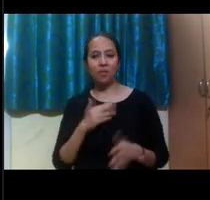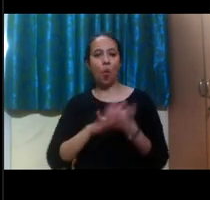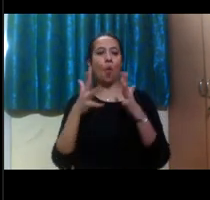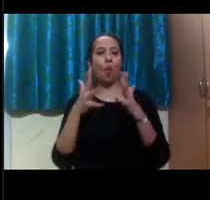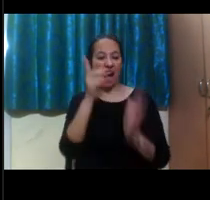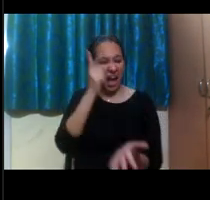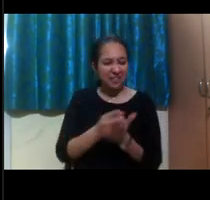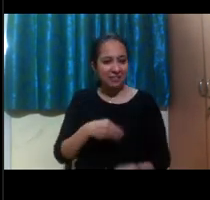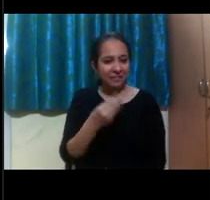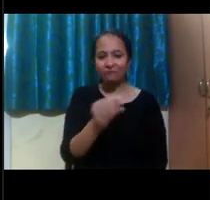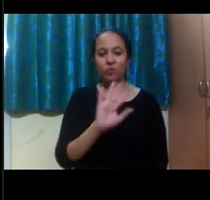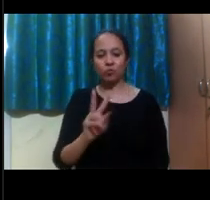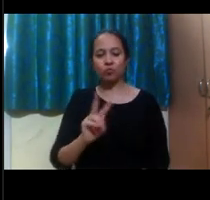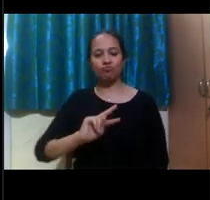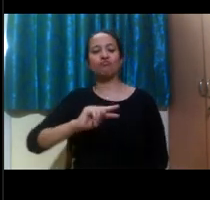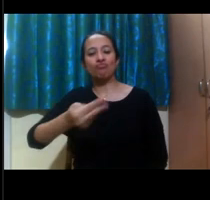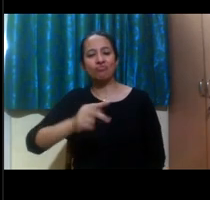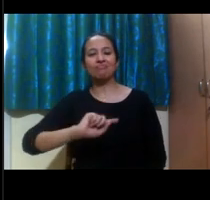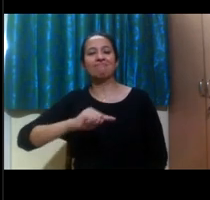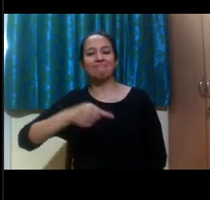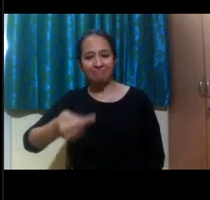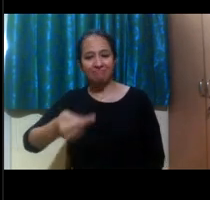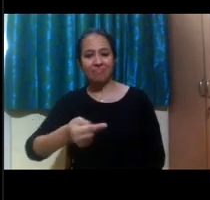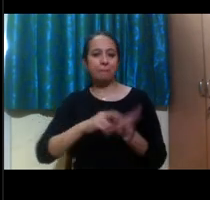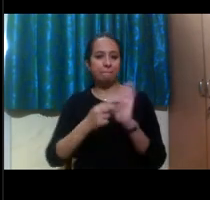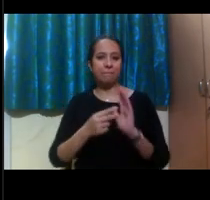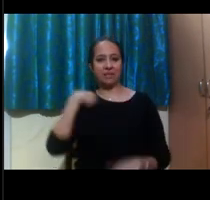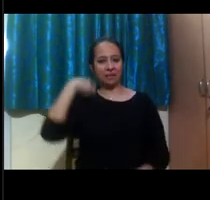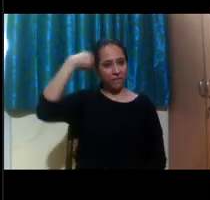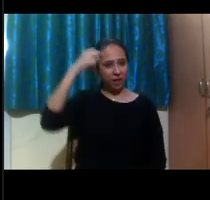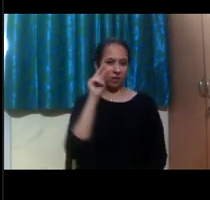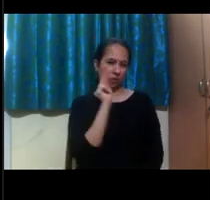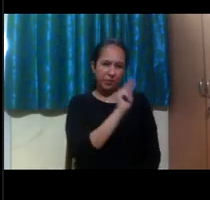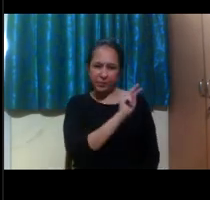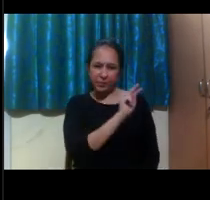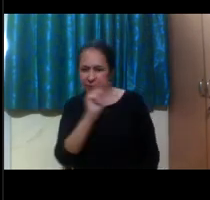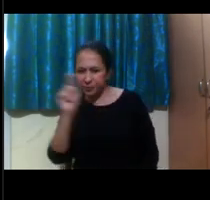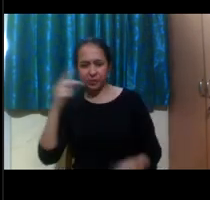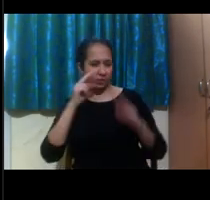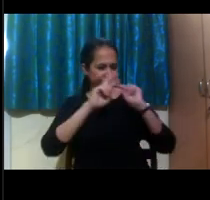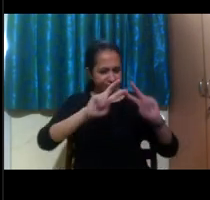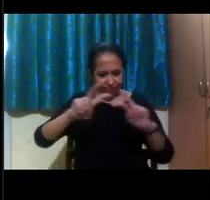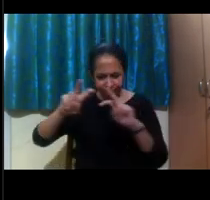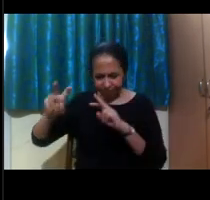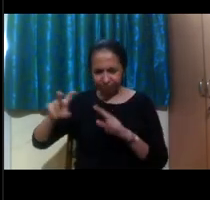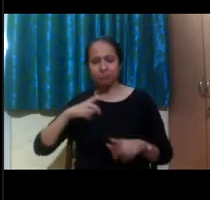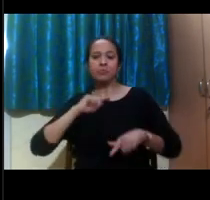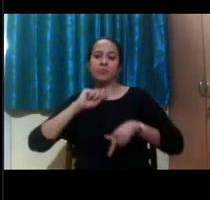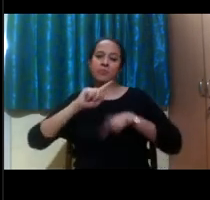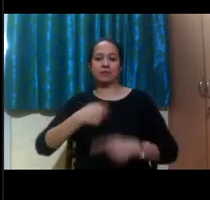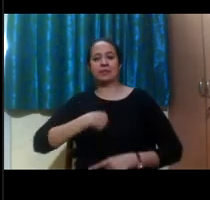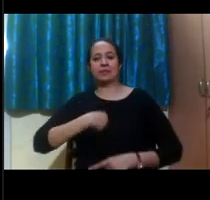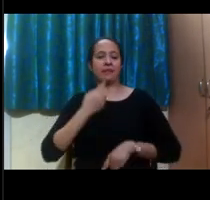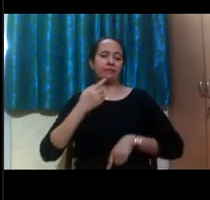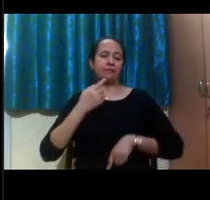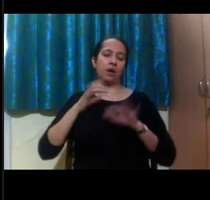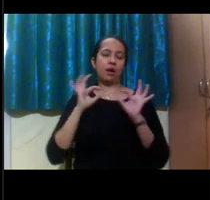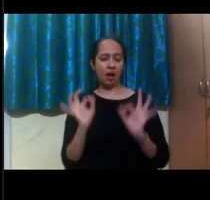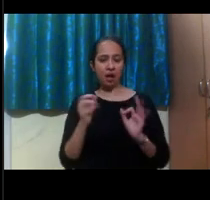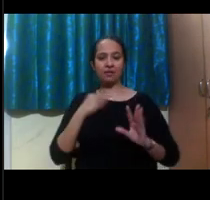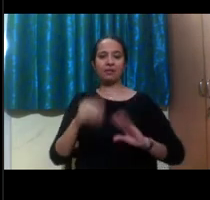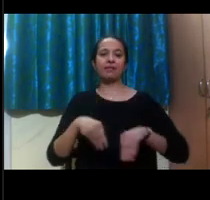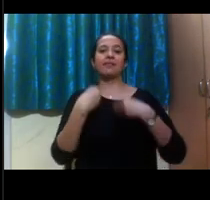so that I can go through the material and work on the questions on my own time and turn it in, um,